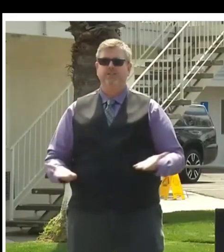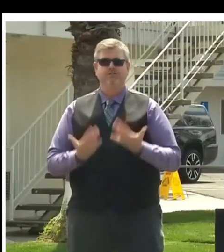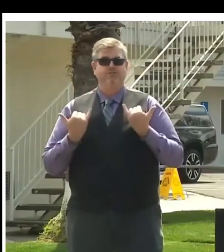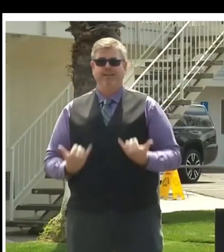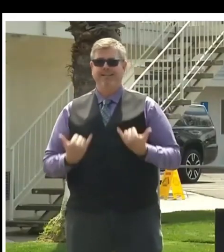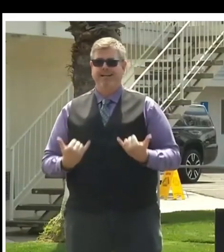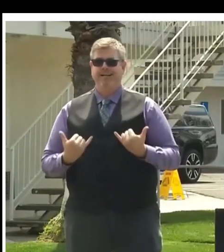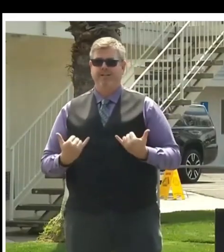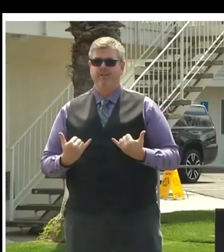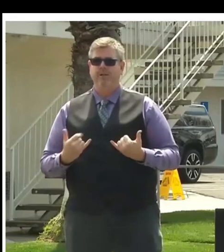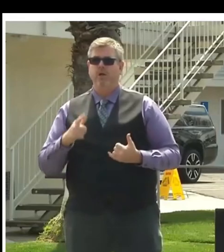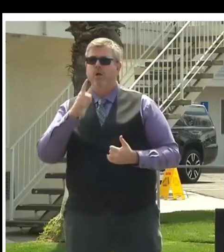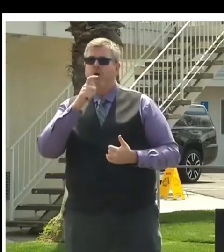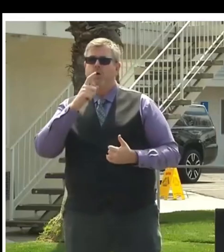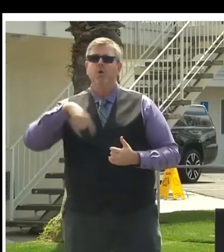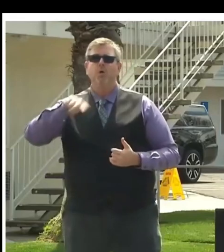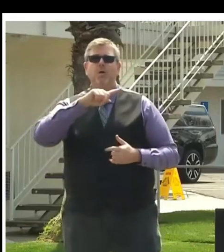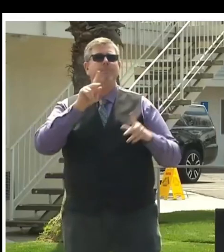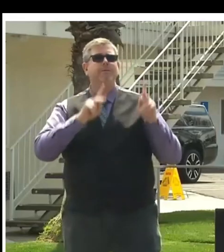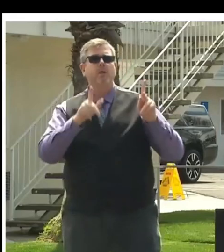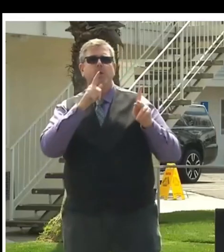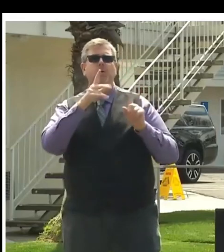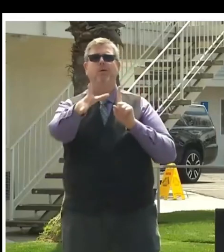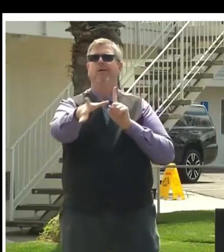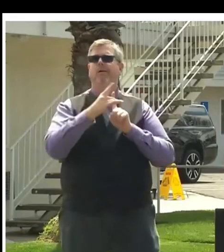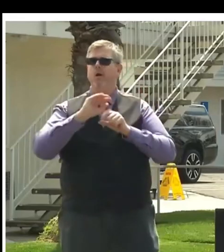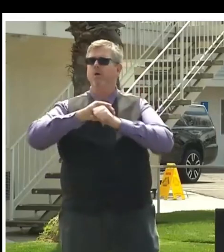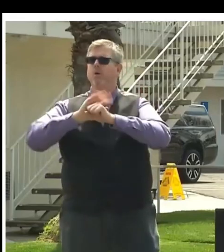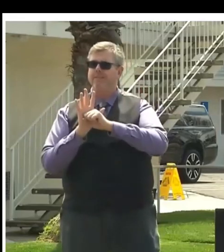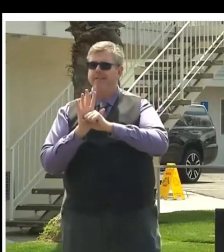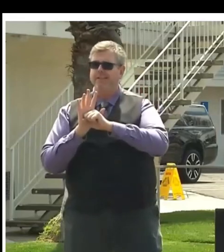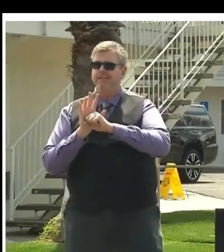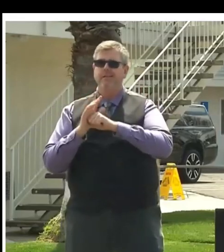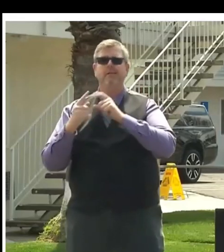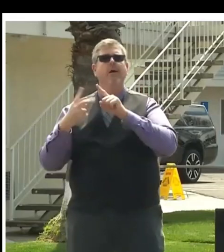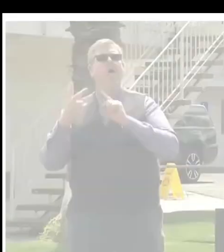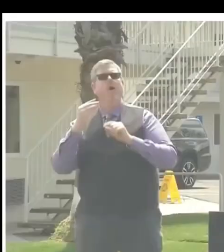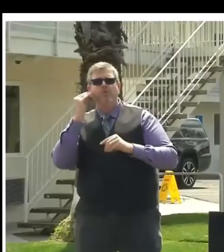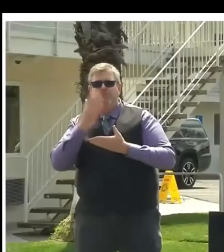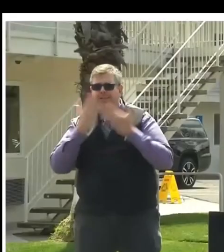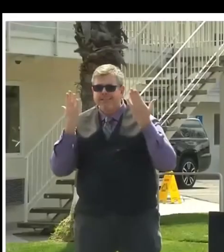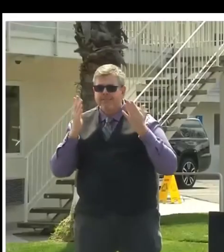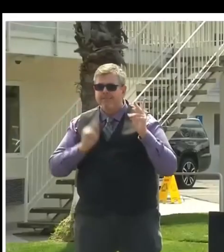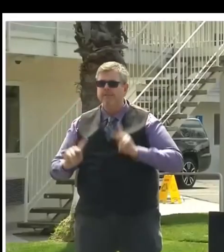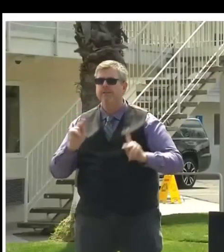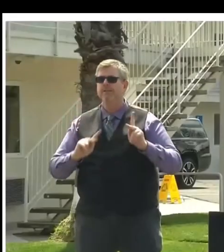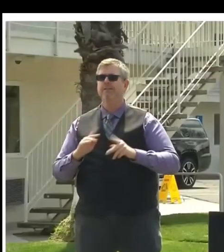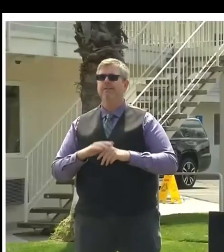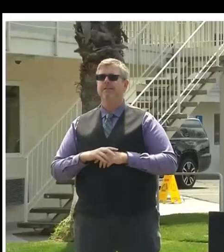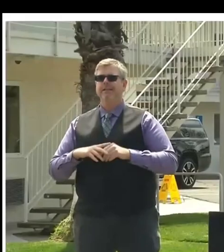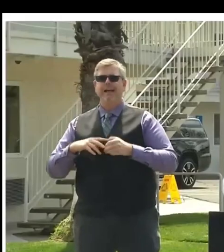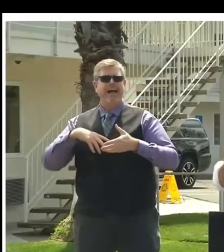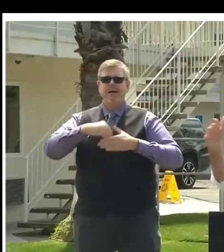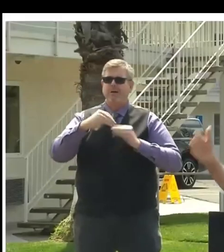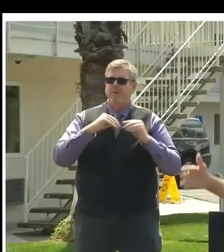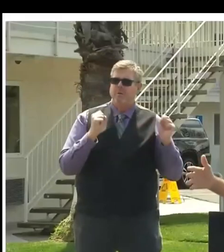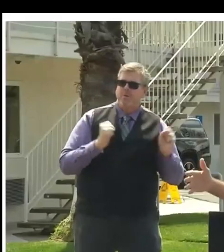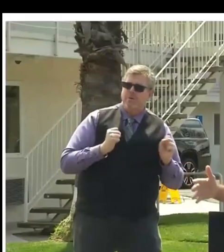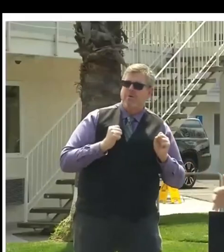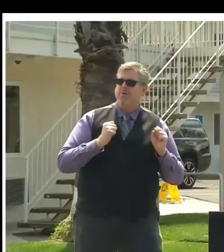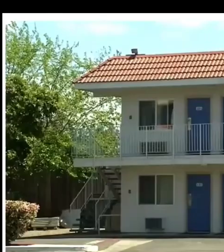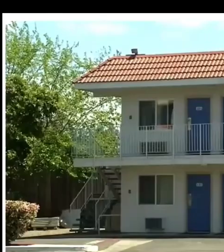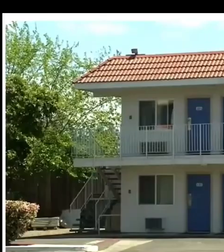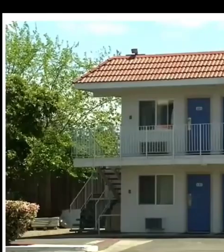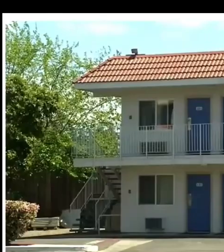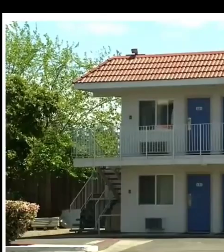those COVID positive individuals those homeless individuals who are vulnerable to come in from the cold part of the appeal for mayors like Sam Liccardo